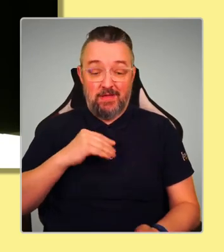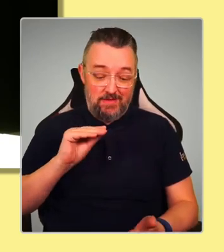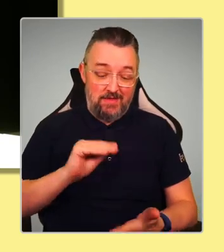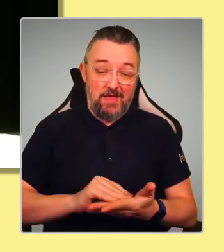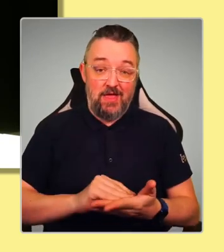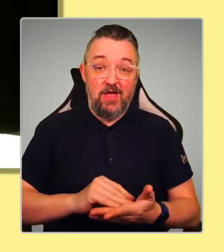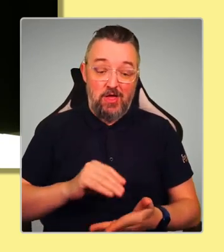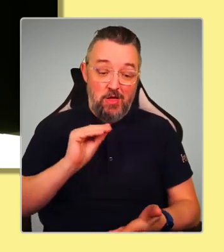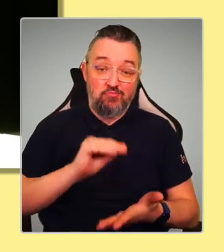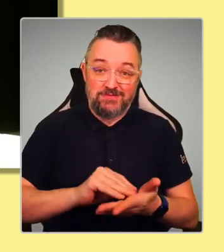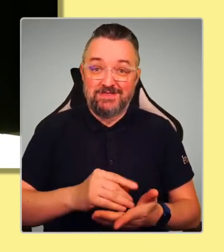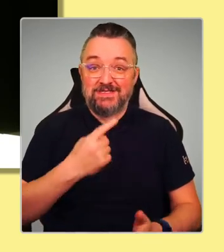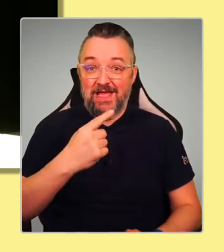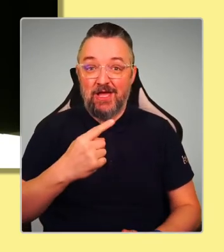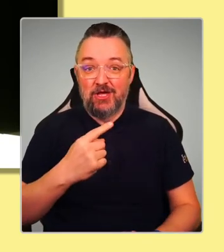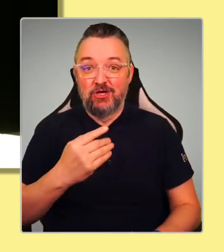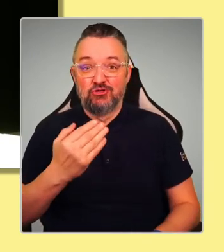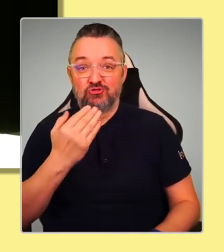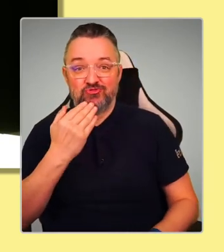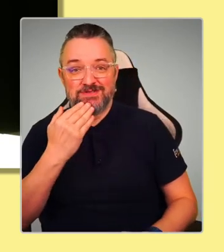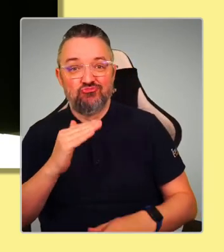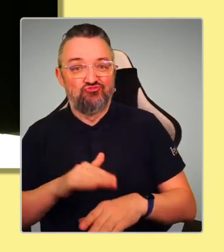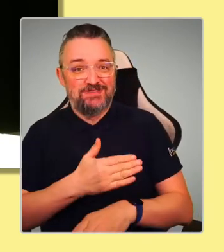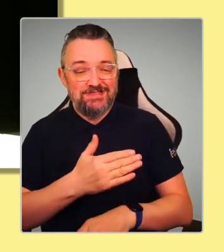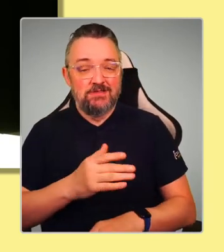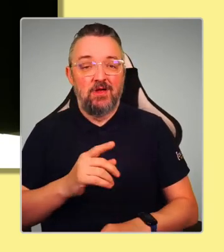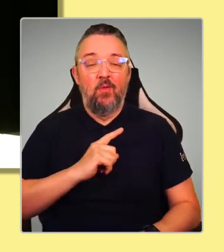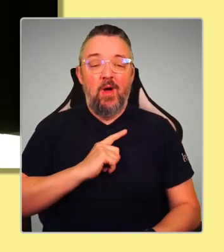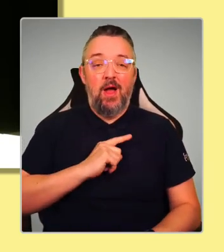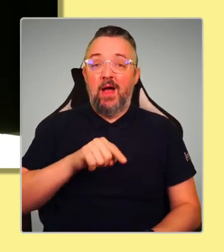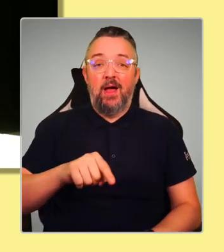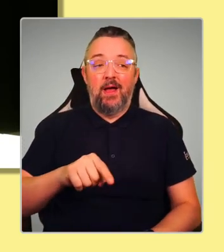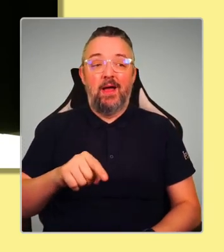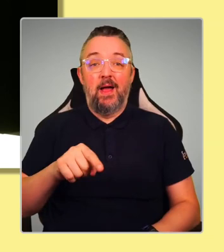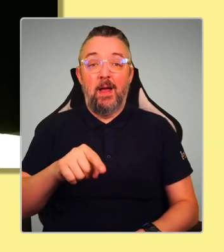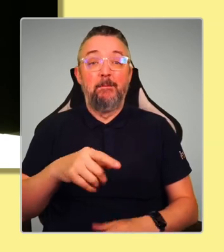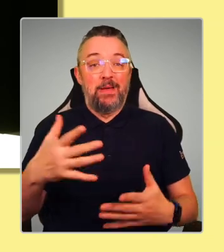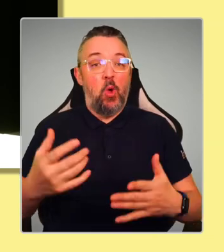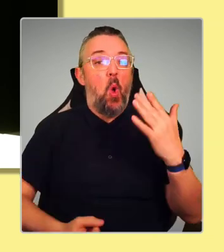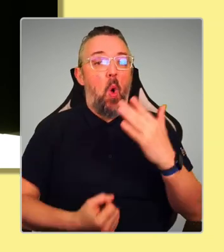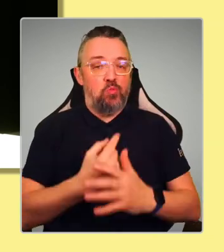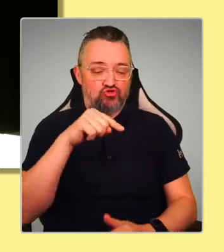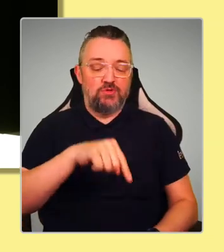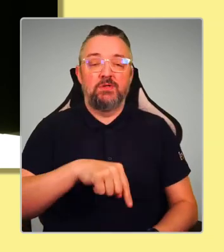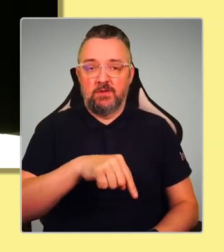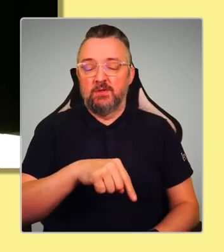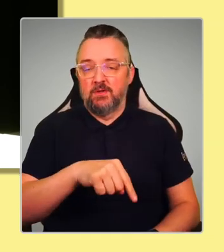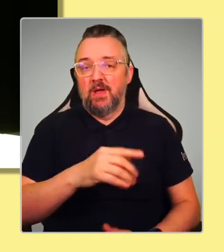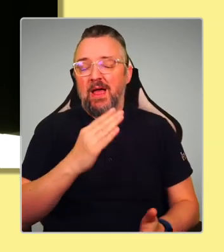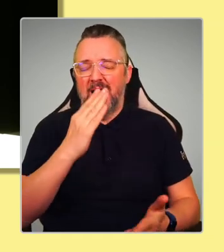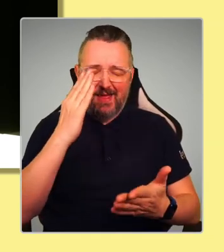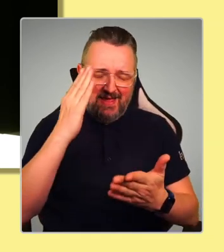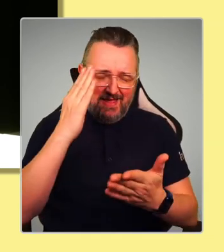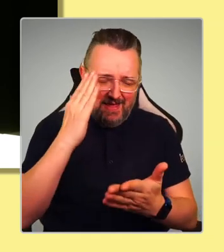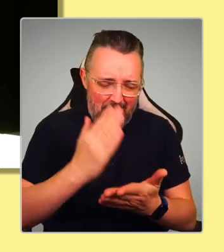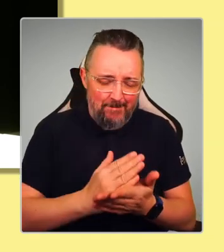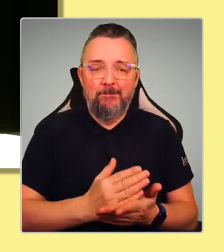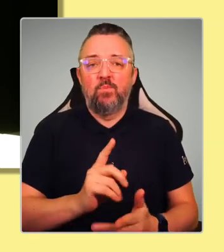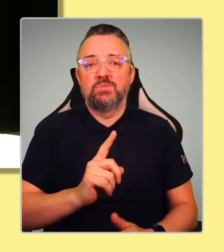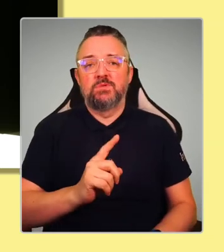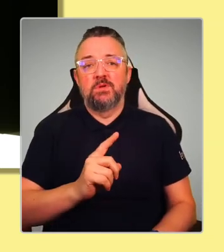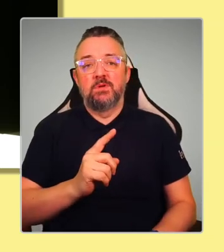Because no, I do. I mean, it is the biggest opportunity. I'll come to the biggest threat in a second. But the biggest opportunity is absolutely putting independence aside,